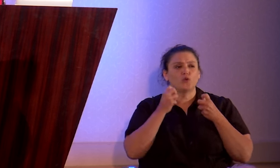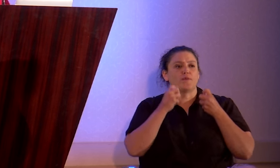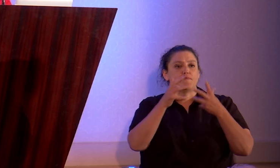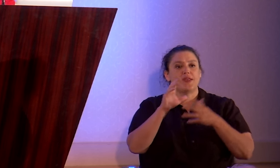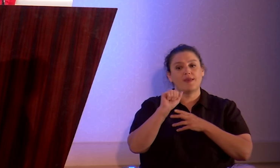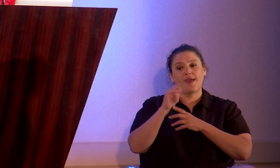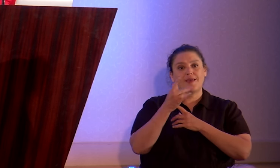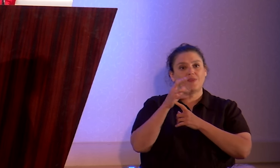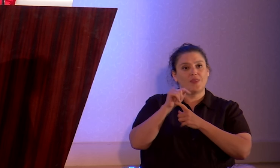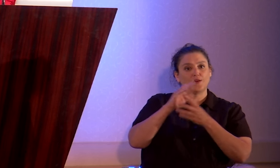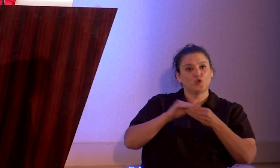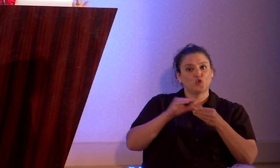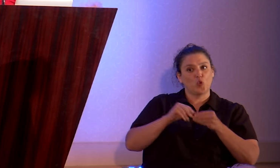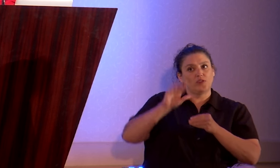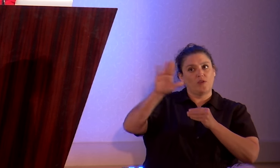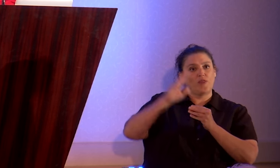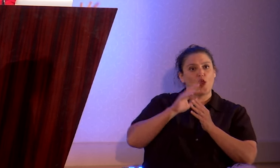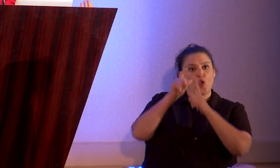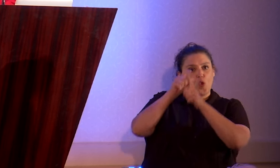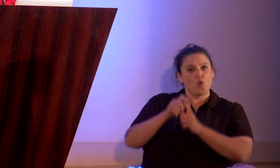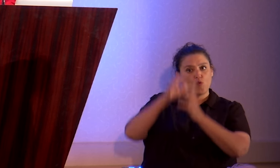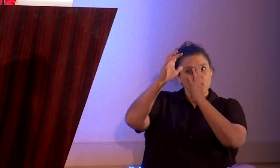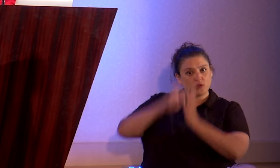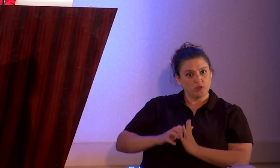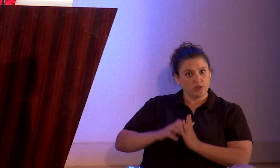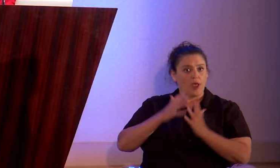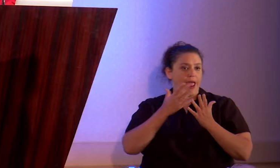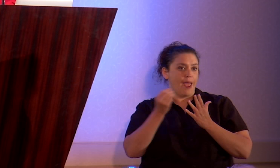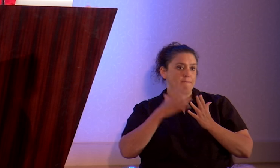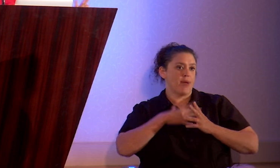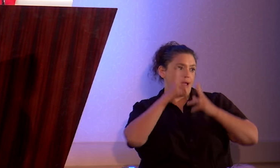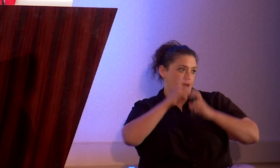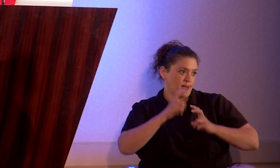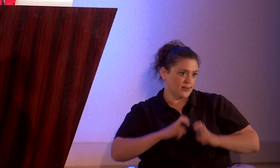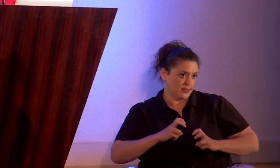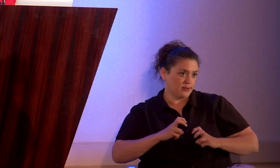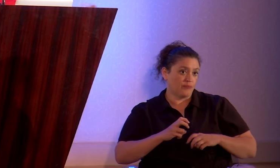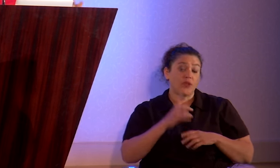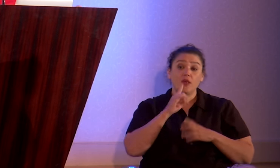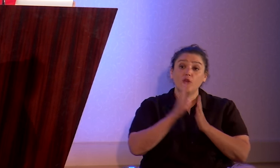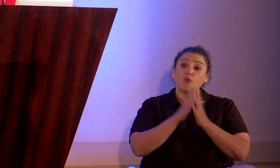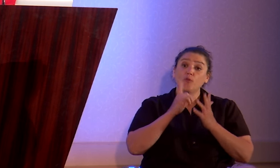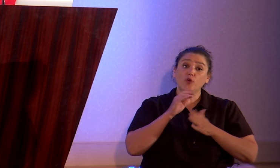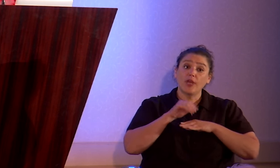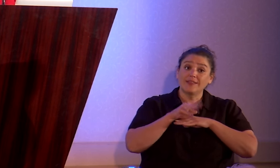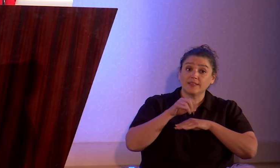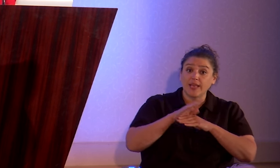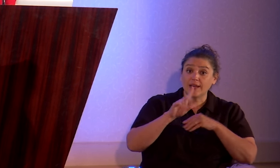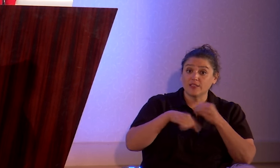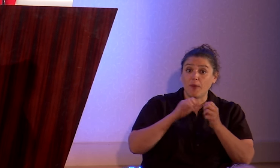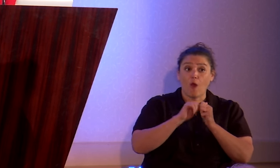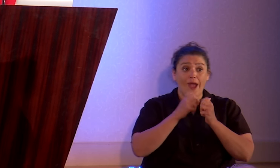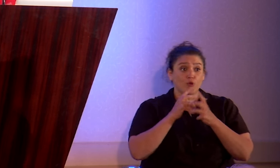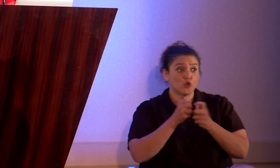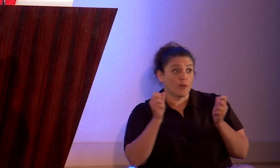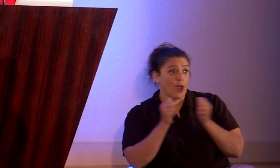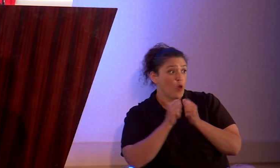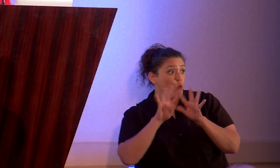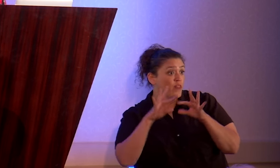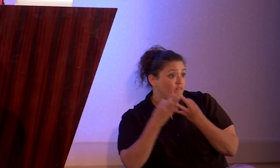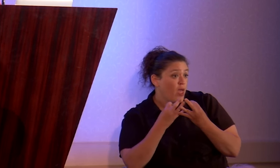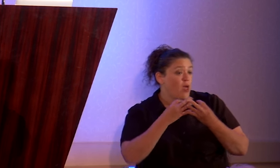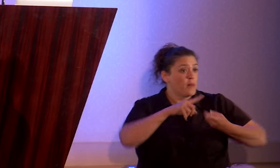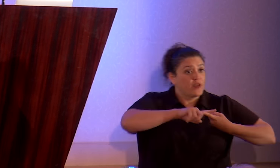stories in their own words as well as my analysis of them. And the book has guidance on coming out to family, to